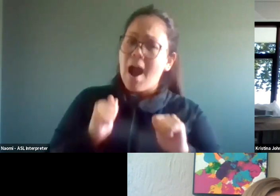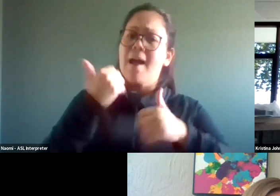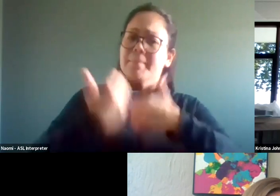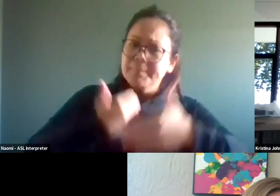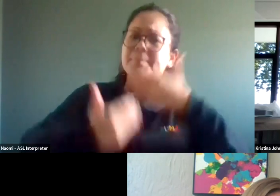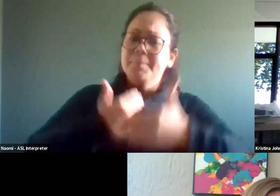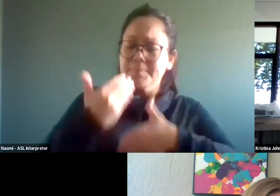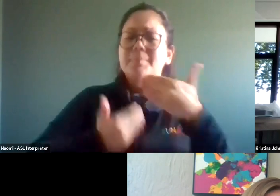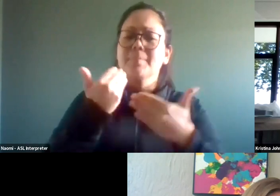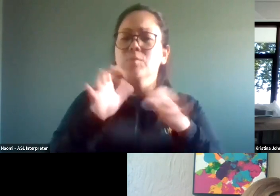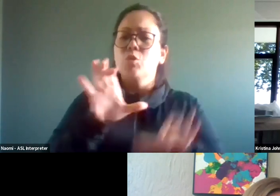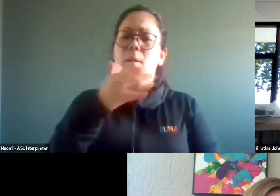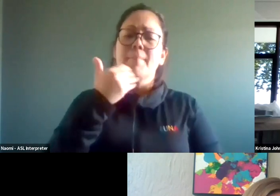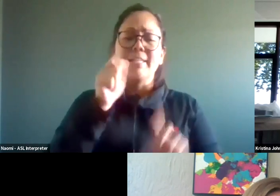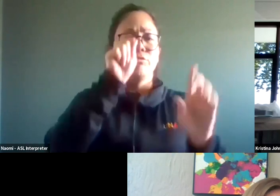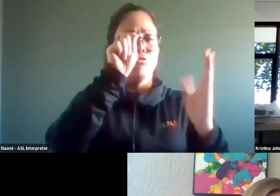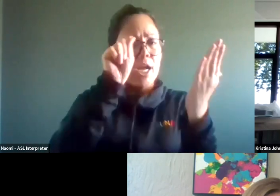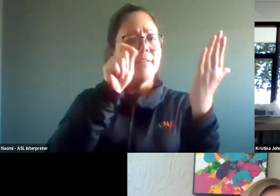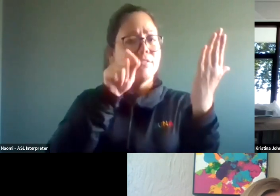tucking the boxes off of your to-do list.